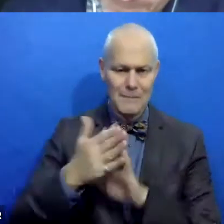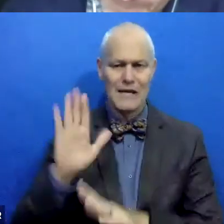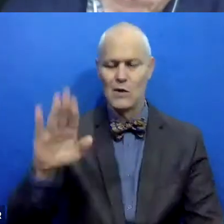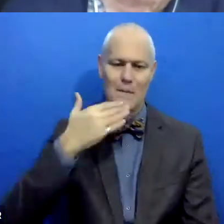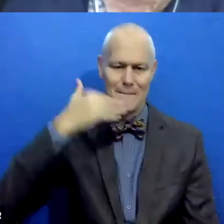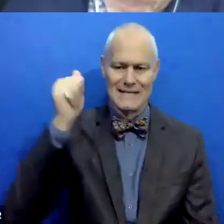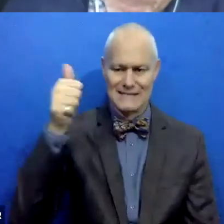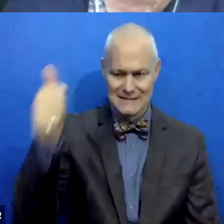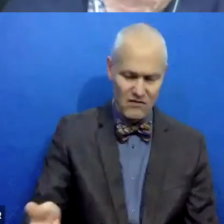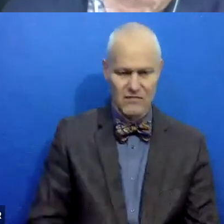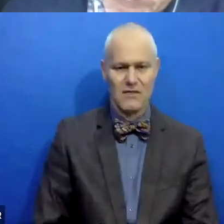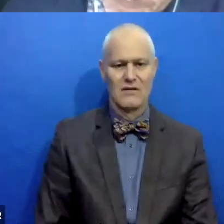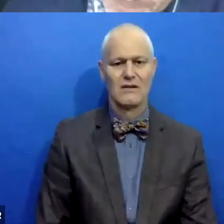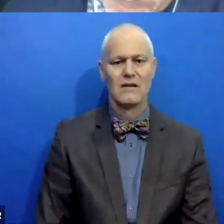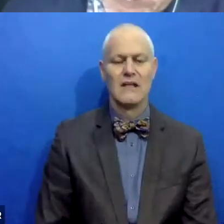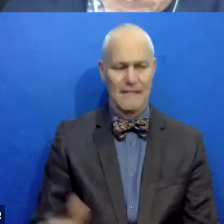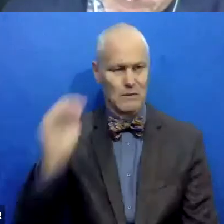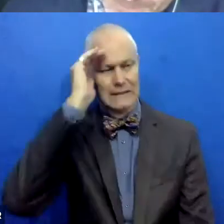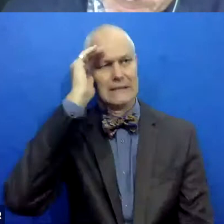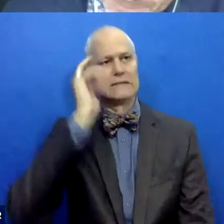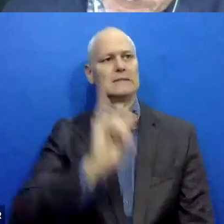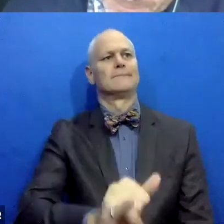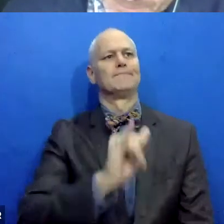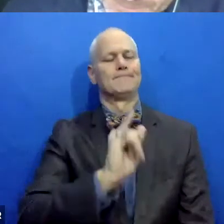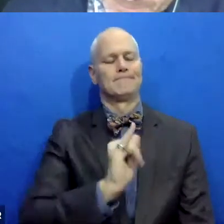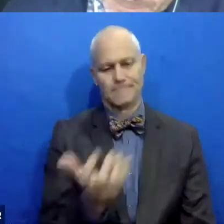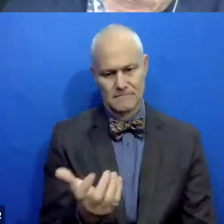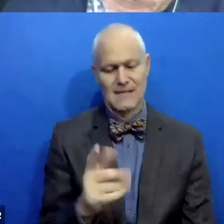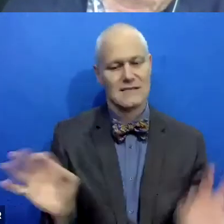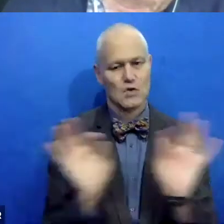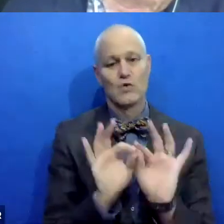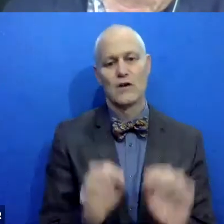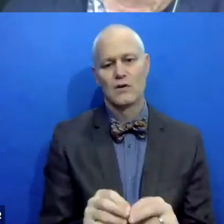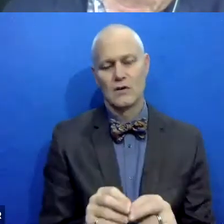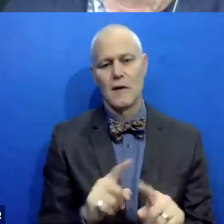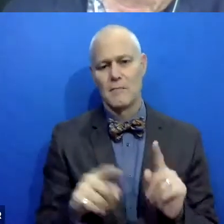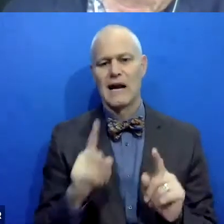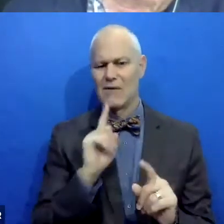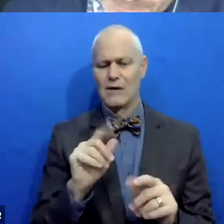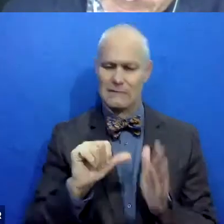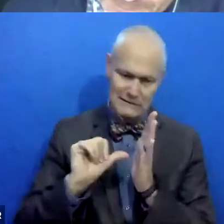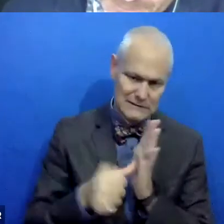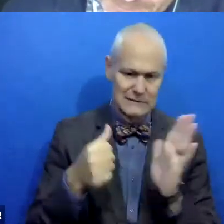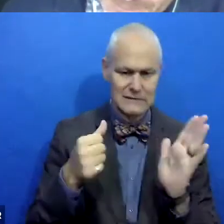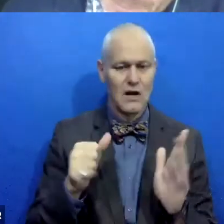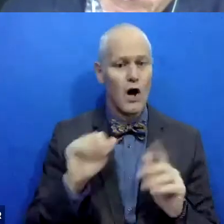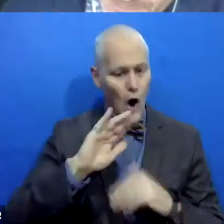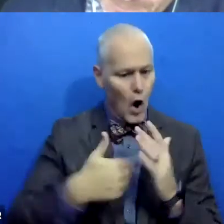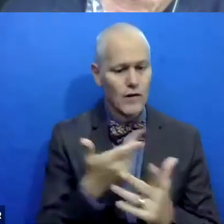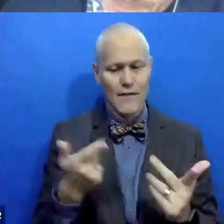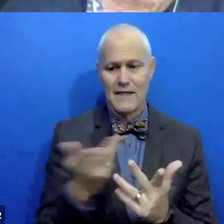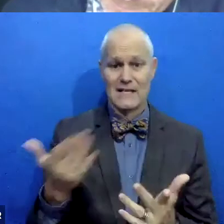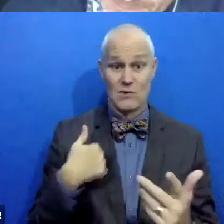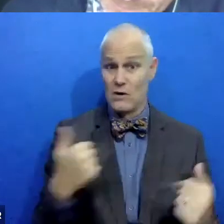way that where the, that they're going to listen to, to these folks. That's what's really critical. Um, but I really do want to reiterate that all of the things we're afraid of